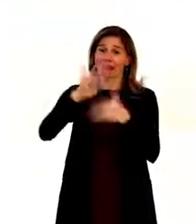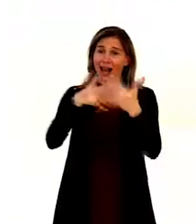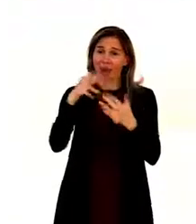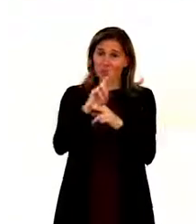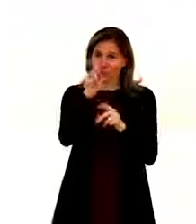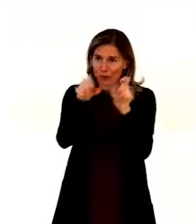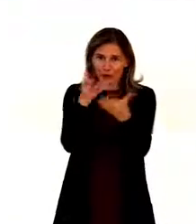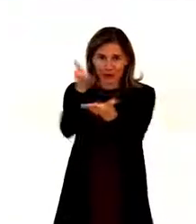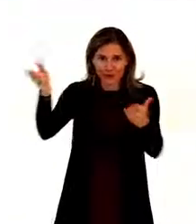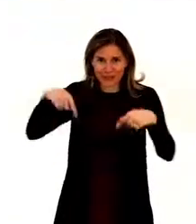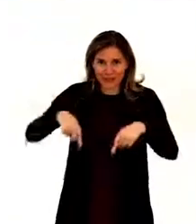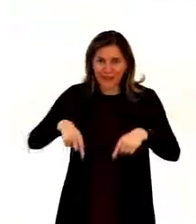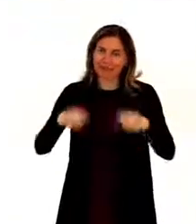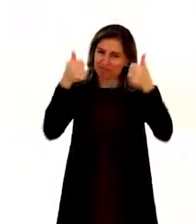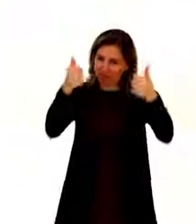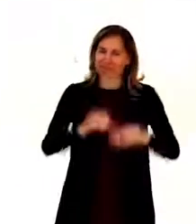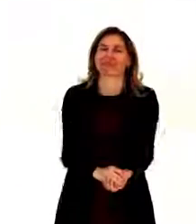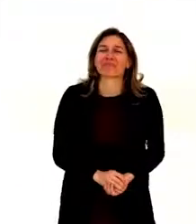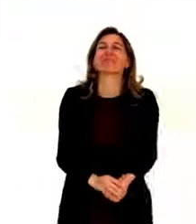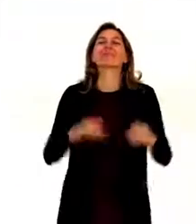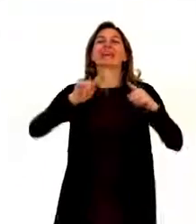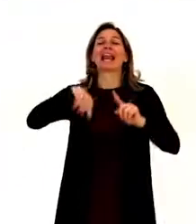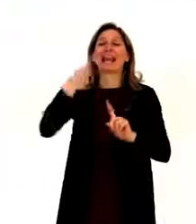here. So we can go to the next slide, please.